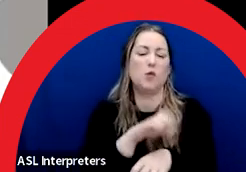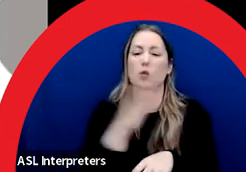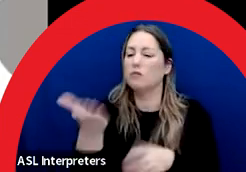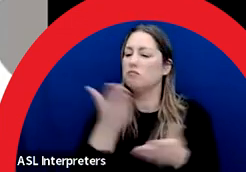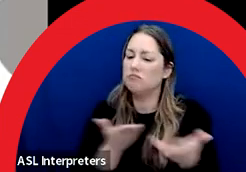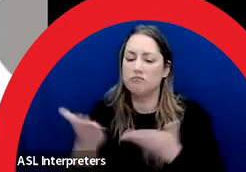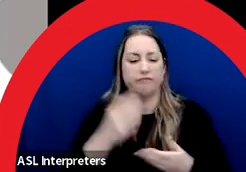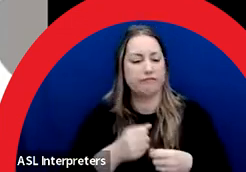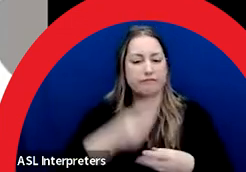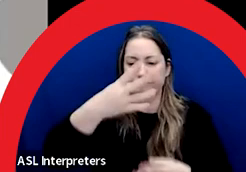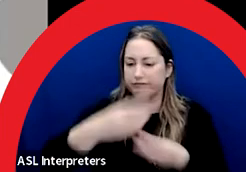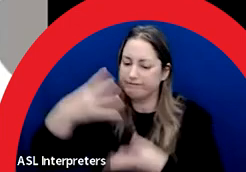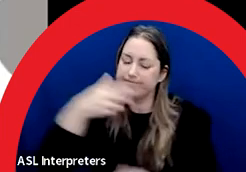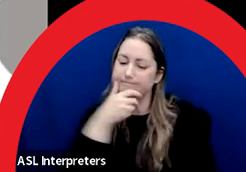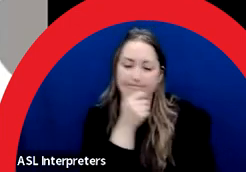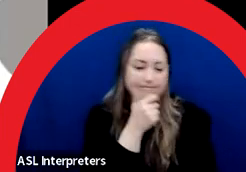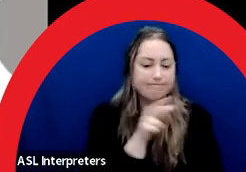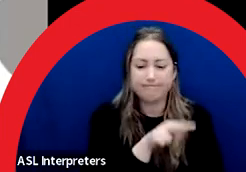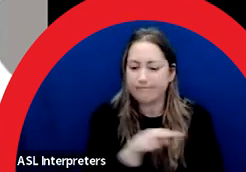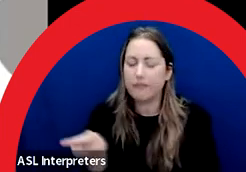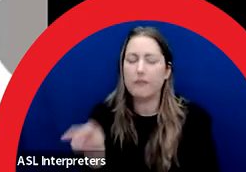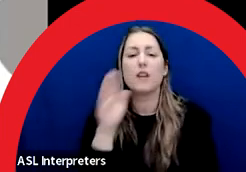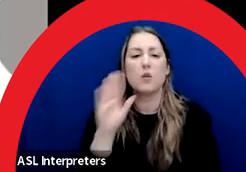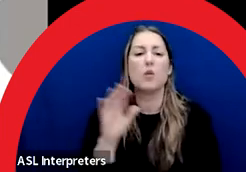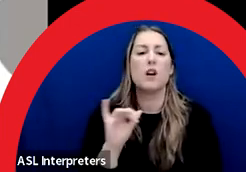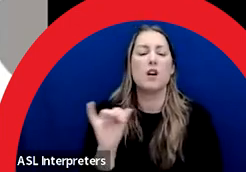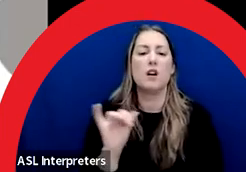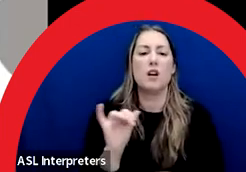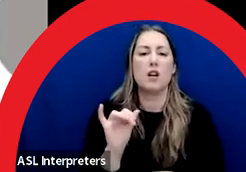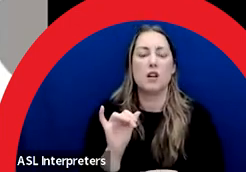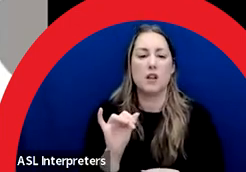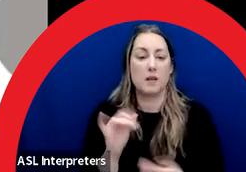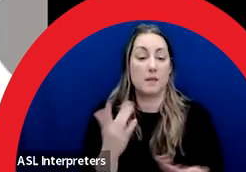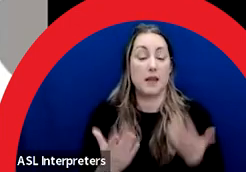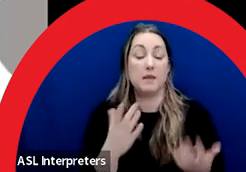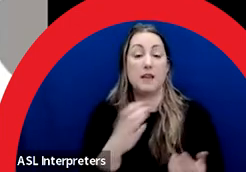As well, during the selection committee, there may be images shown over Zoom.